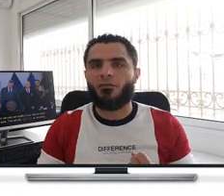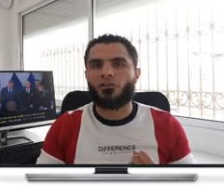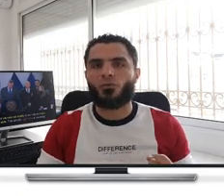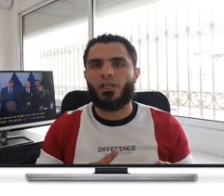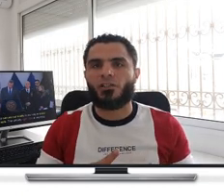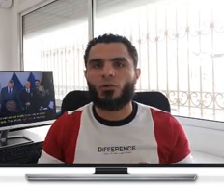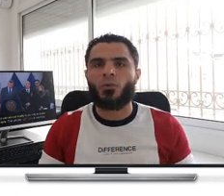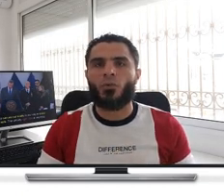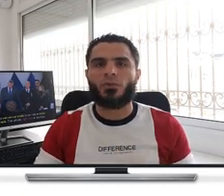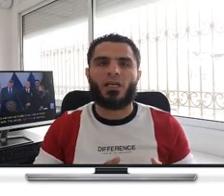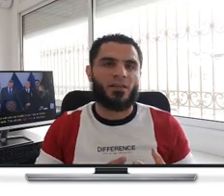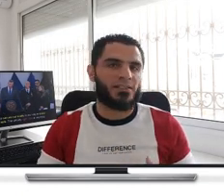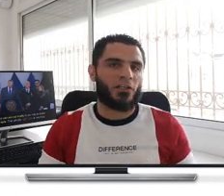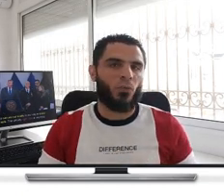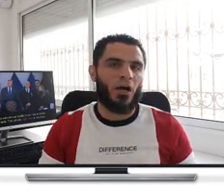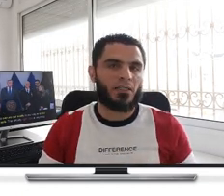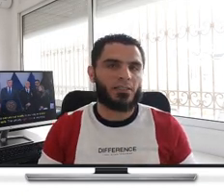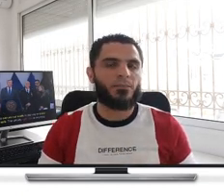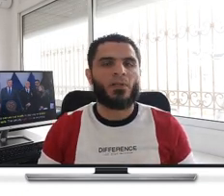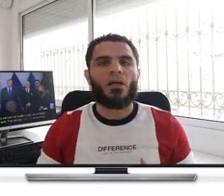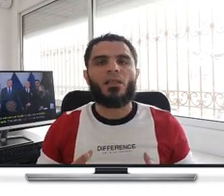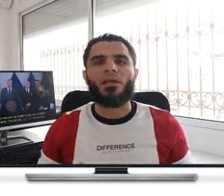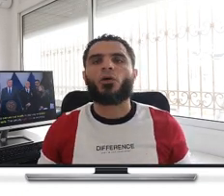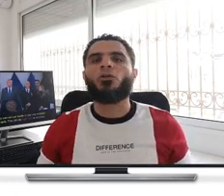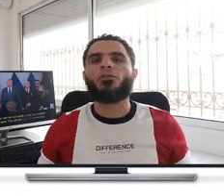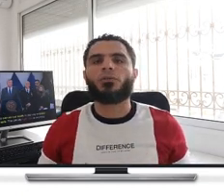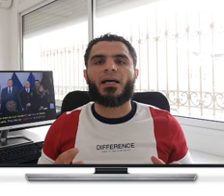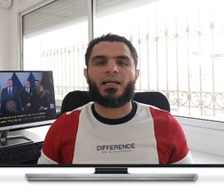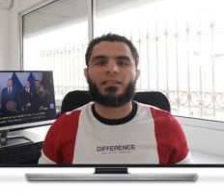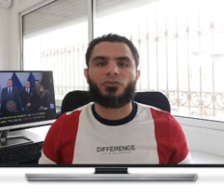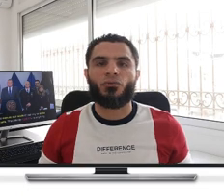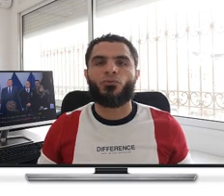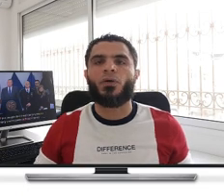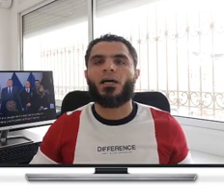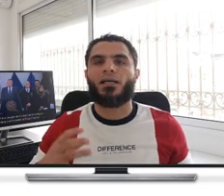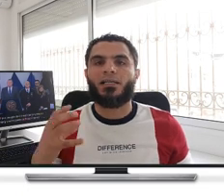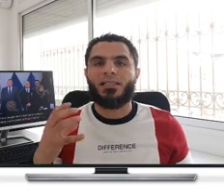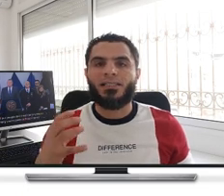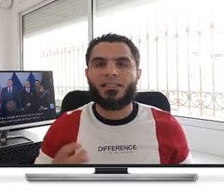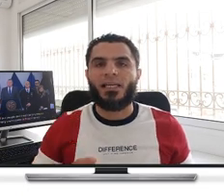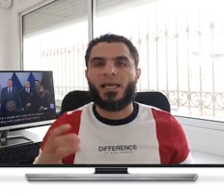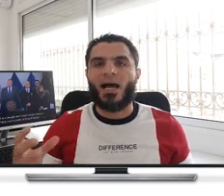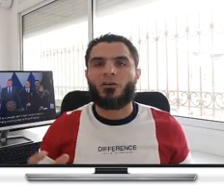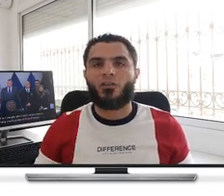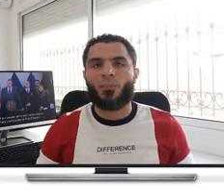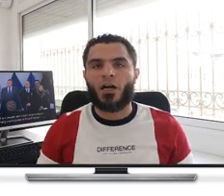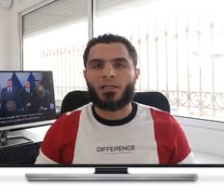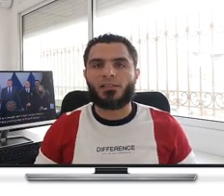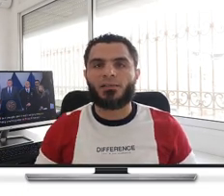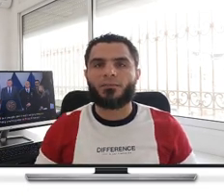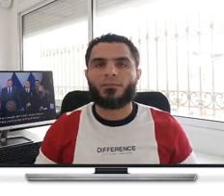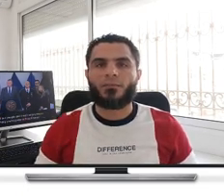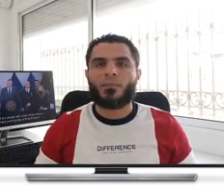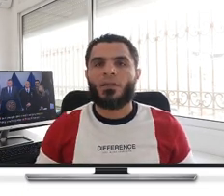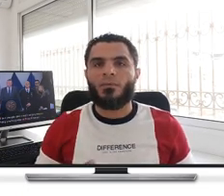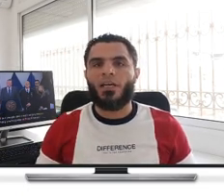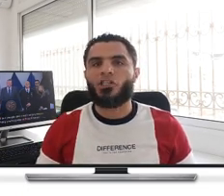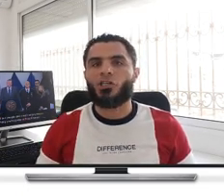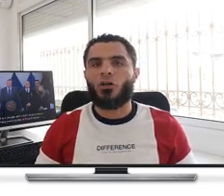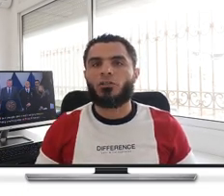get off the streets, the roads and the sidewalks. They are also asked to stay out of the parks.